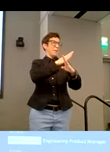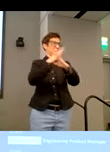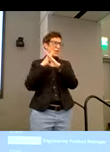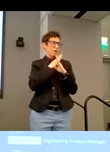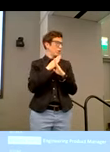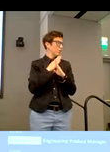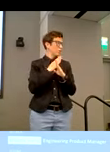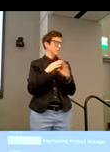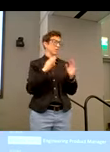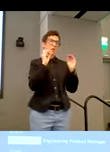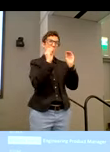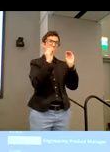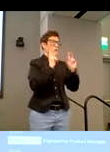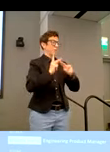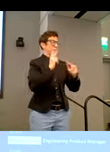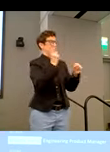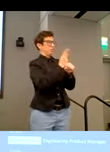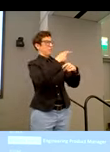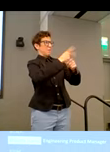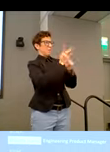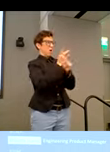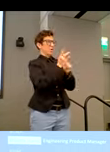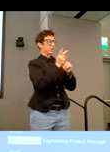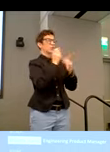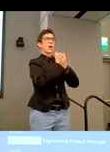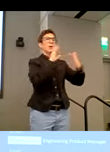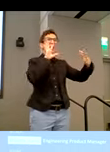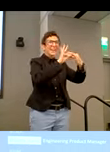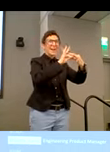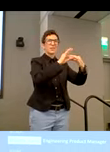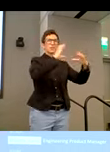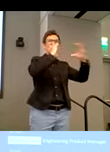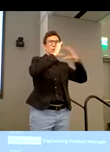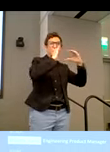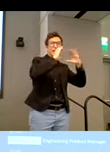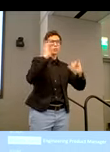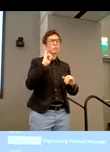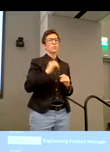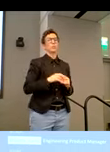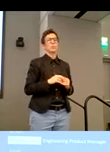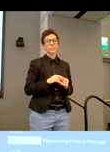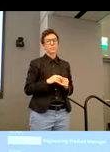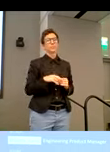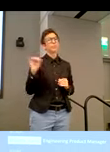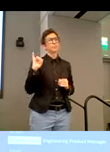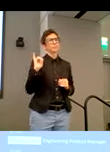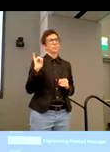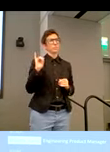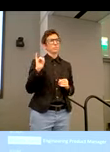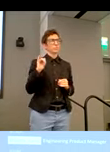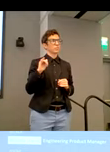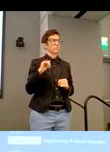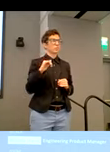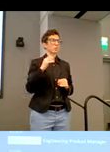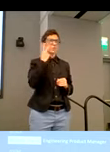you know, more and more people be able to use our product to connect and communicate. Uh, and apart from that as well, we've seen how accessibility benefits